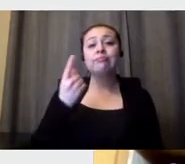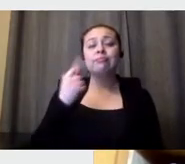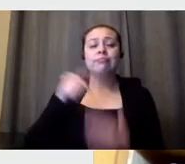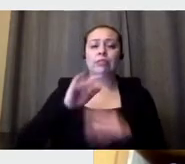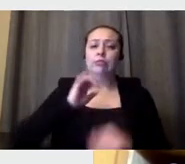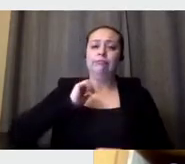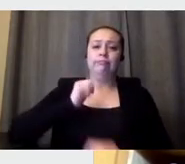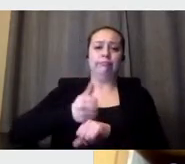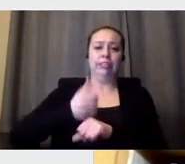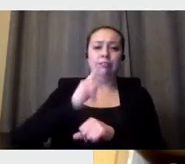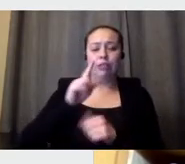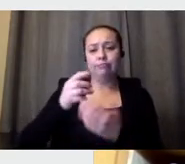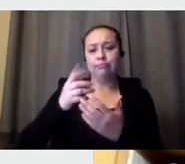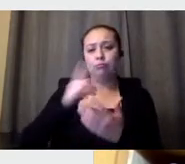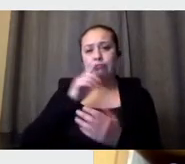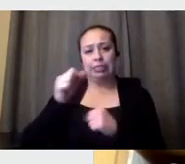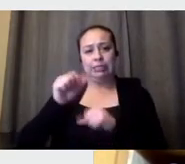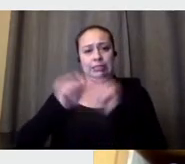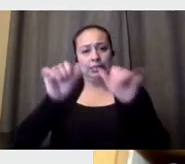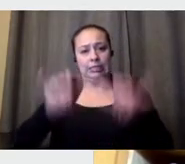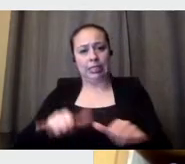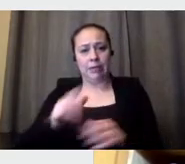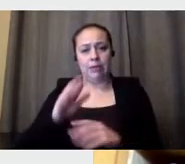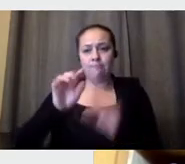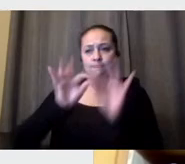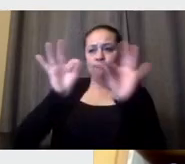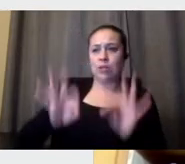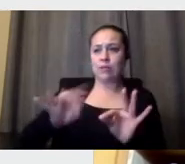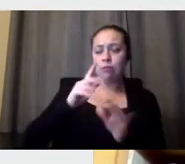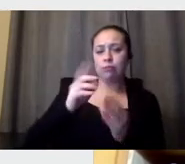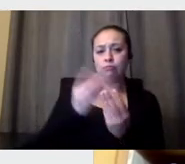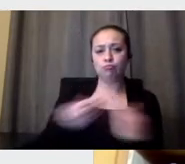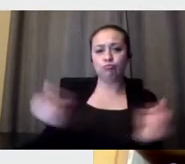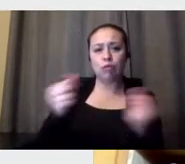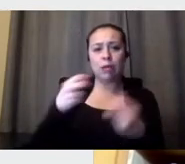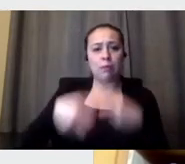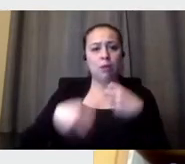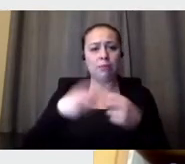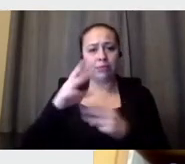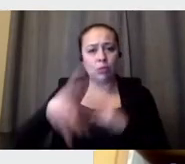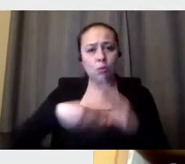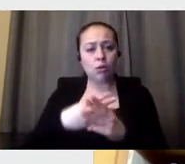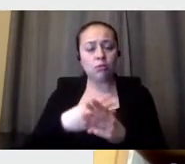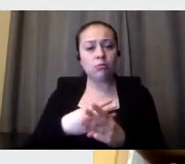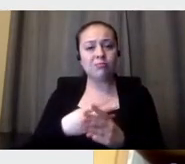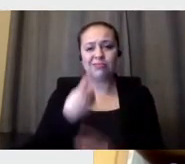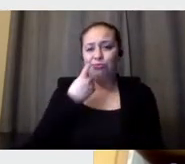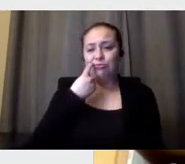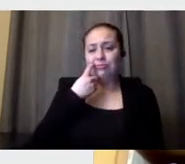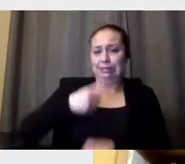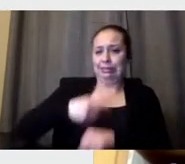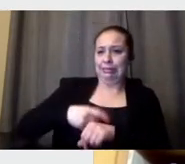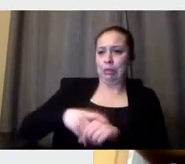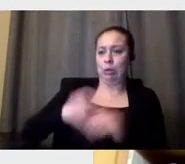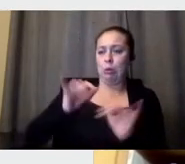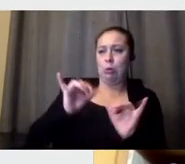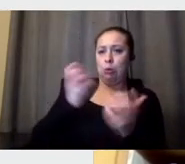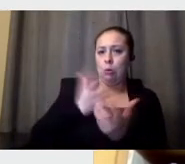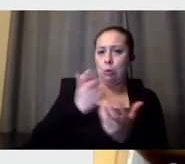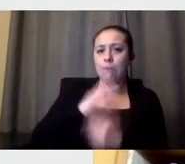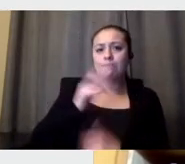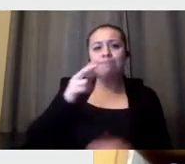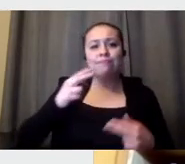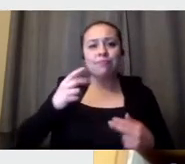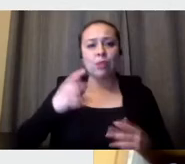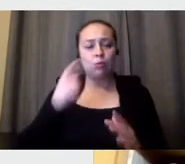for solving the world's most intractable problems. If recent times have taught us anything, it's that while we as humans are adaptable,